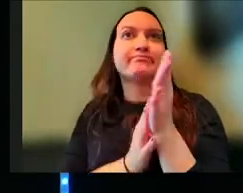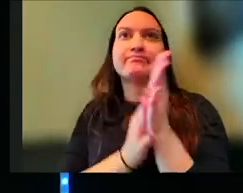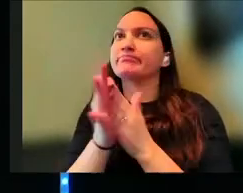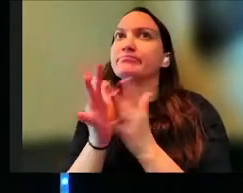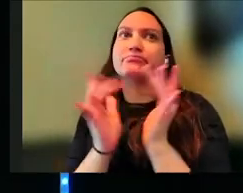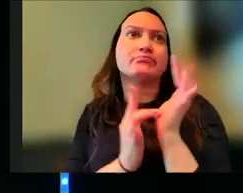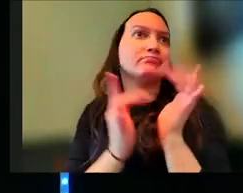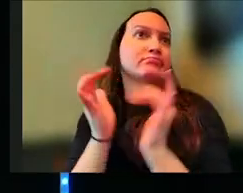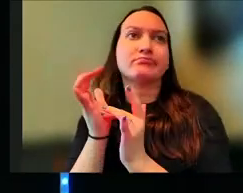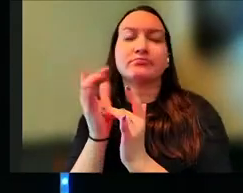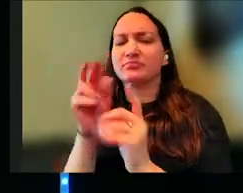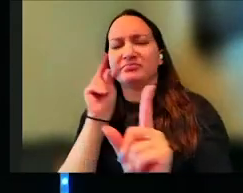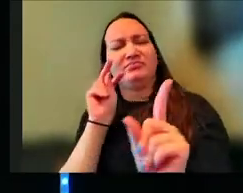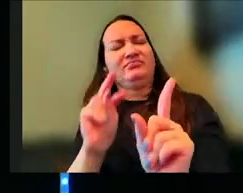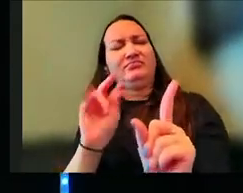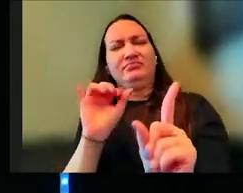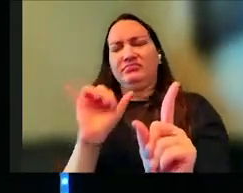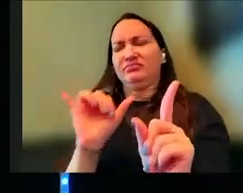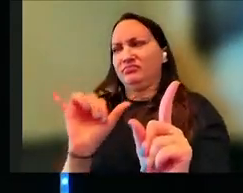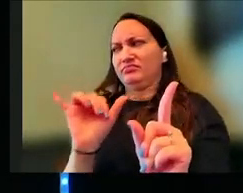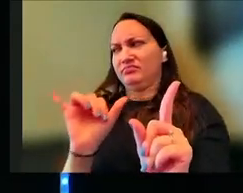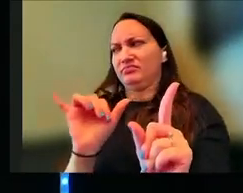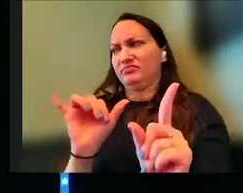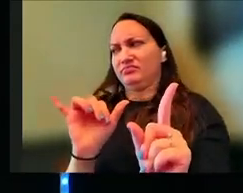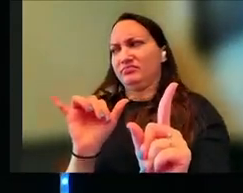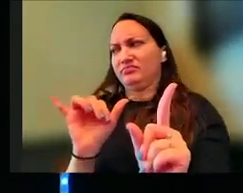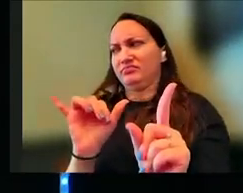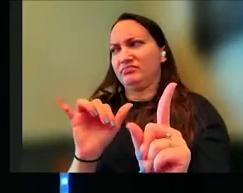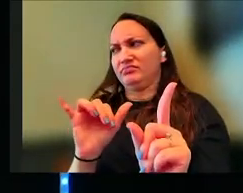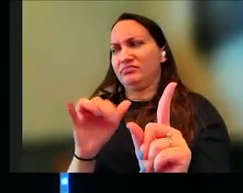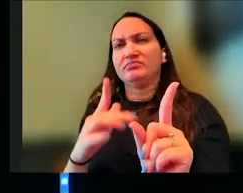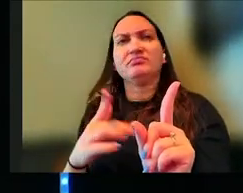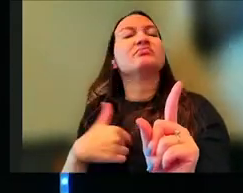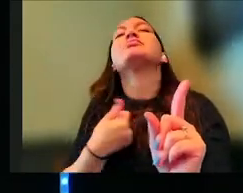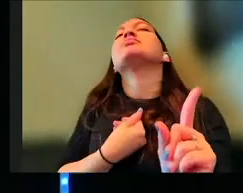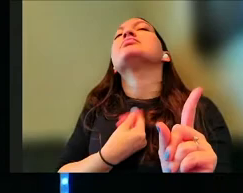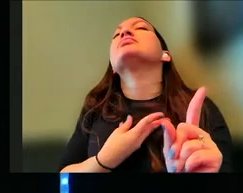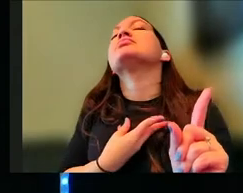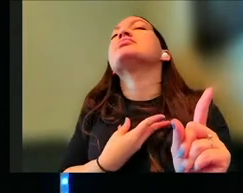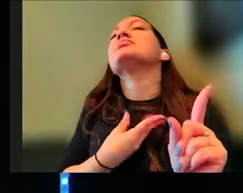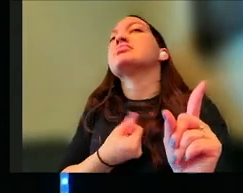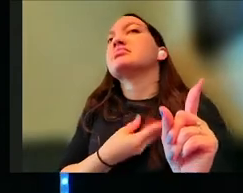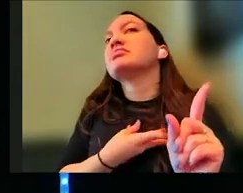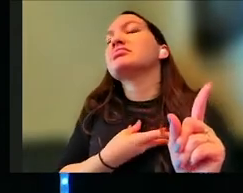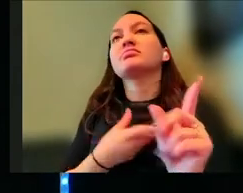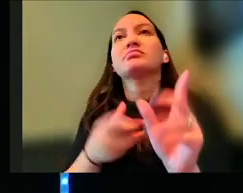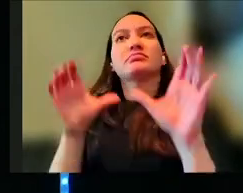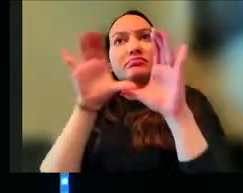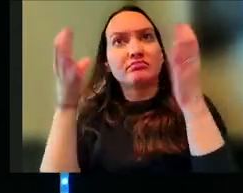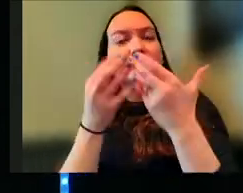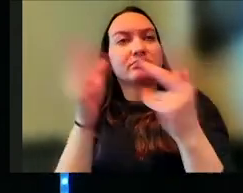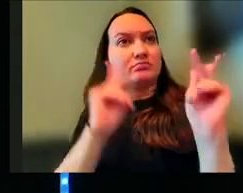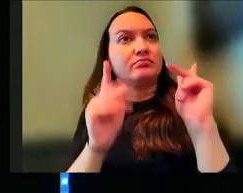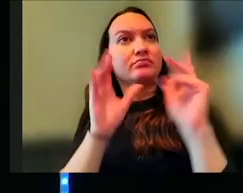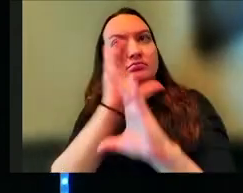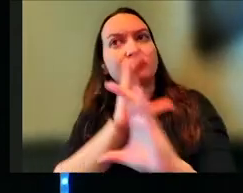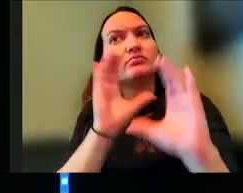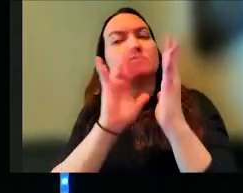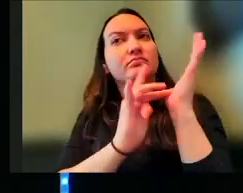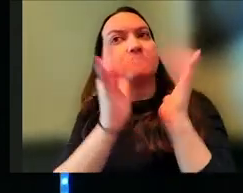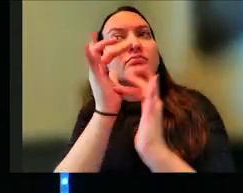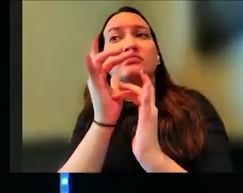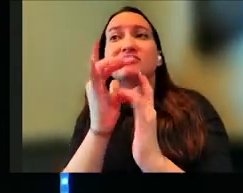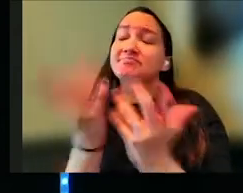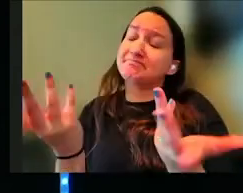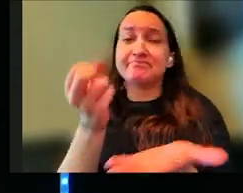look at it that way and say we're, you know, we're few in the midst of a whole globe of people who are pursuing Jesus. And that's valid.